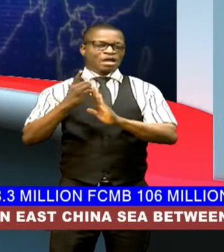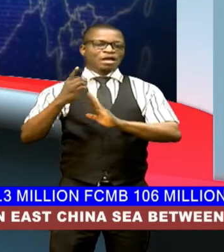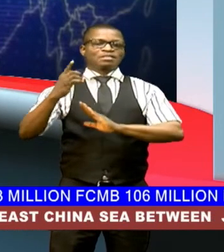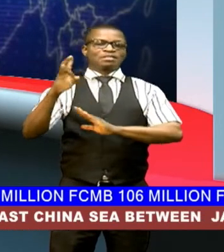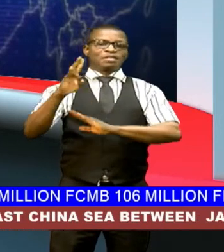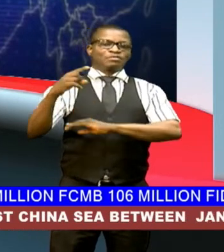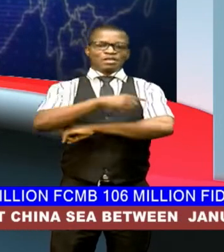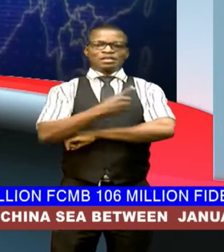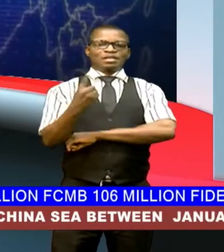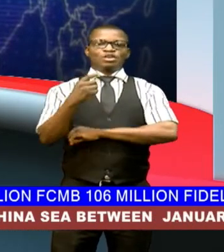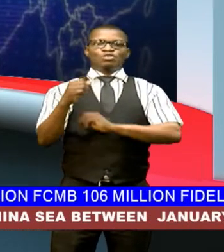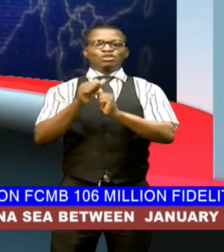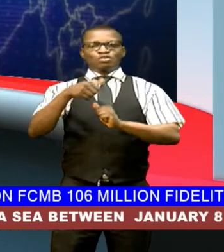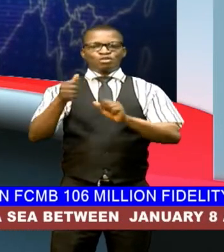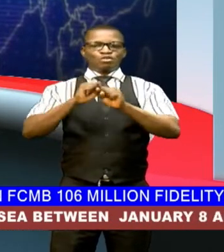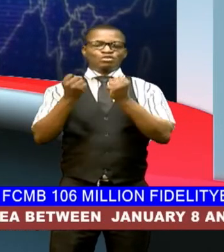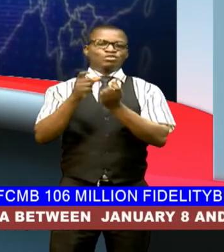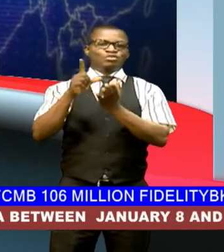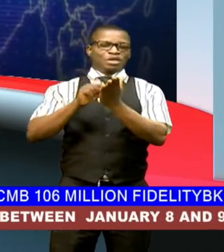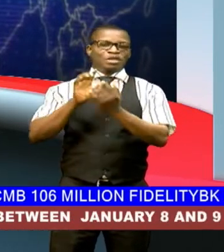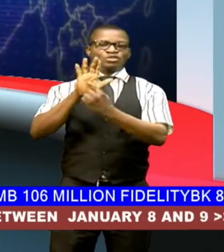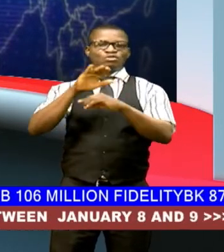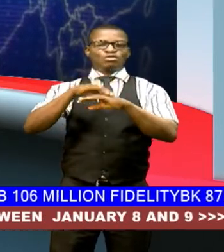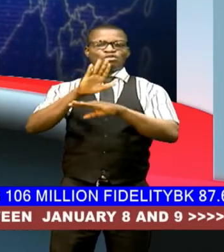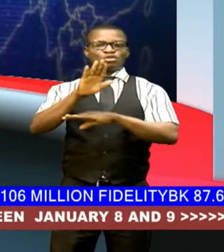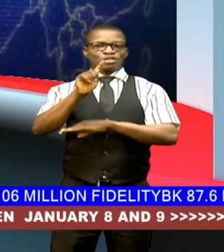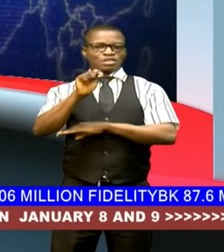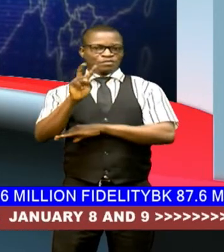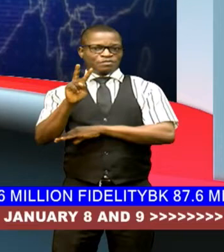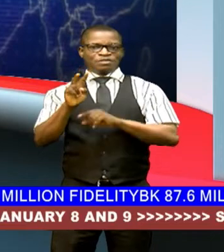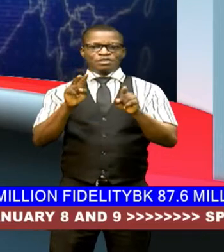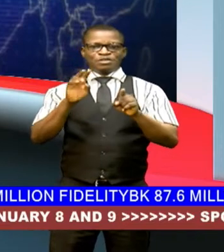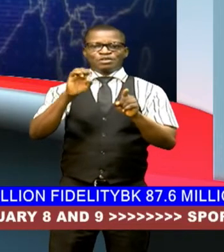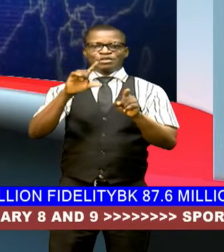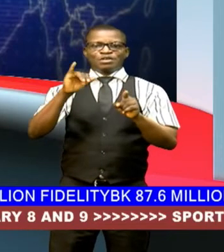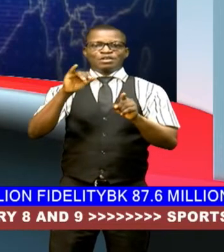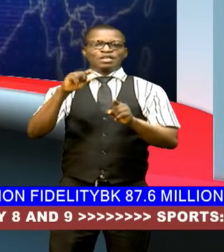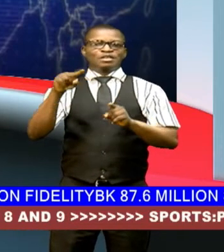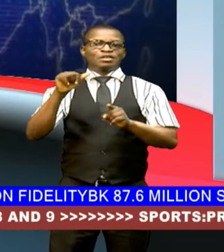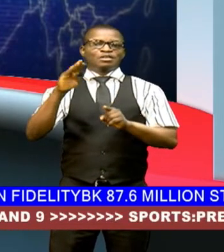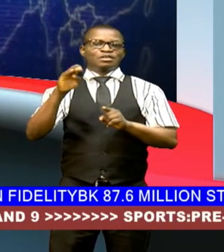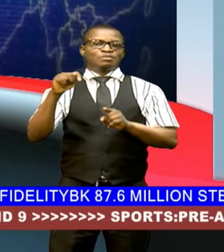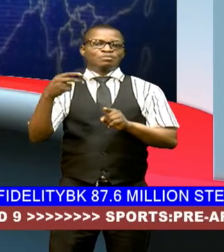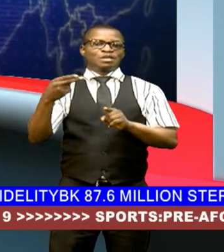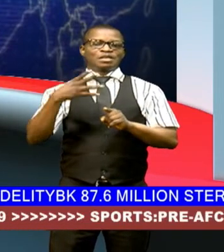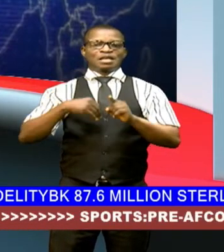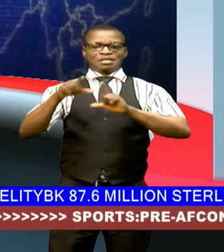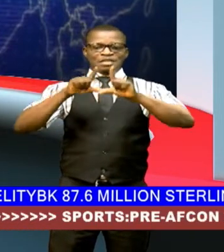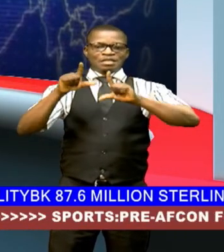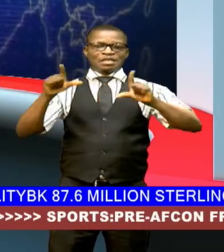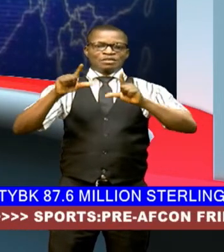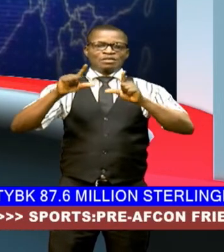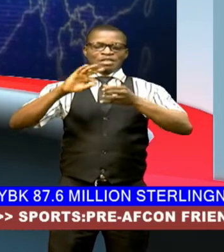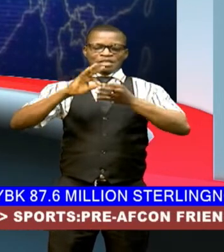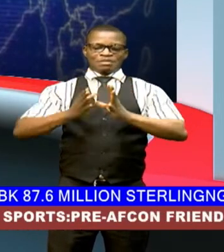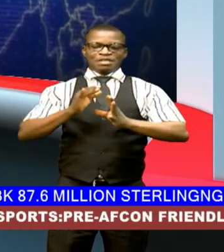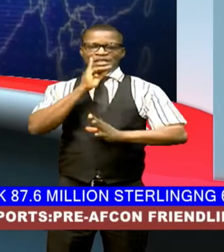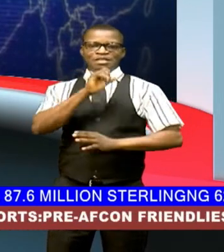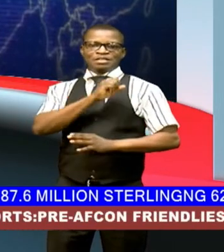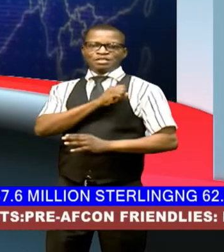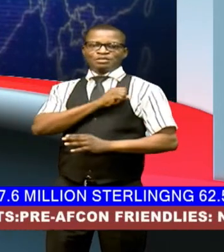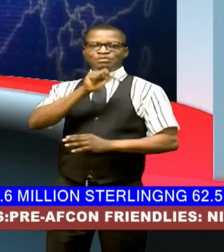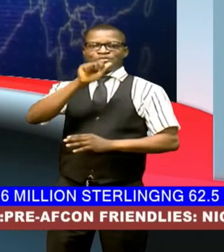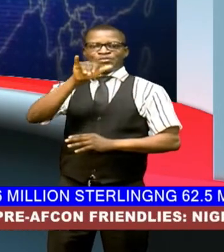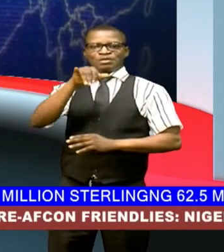platforms displayed on your screen i am elizabeth or maury and our sign language interpreter is shaking ajay